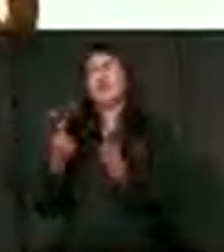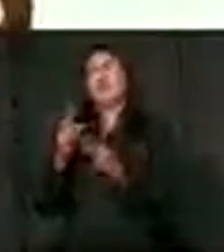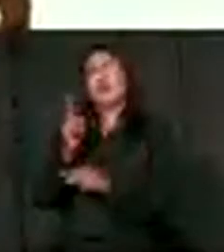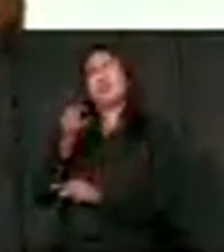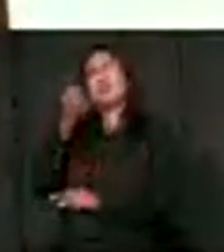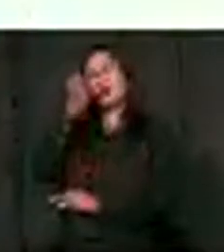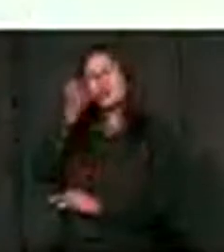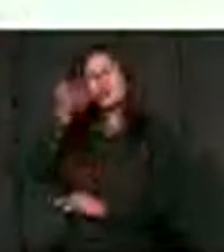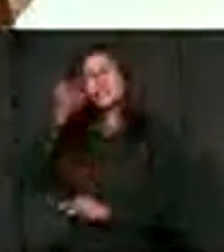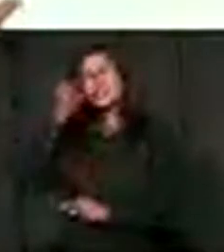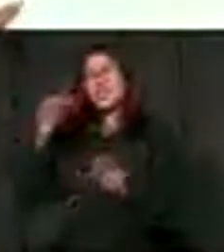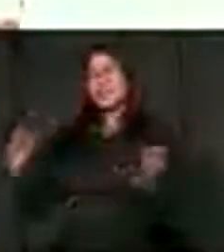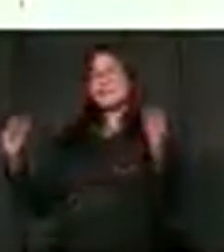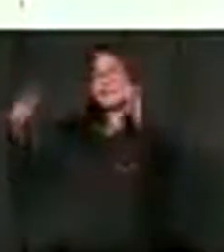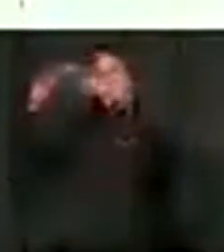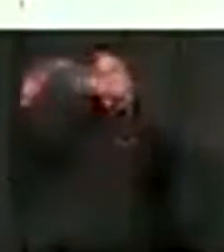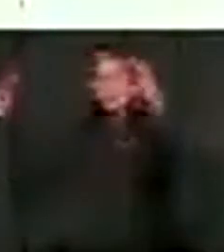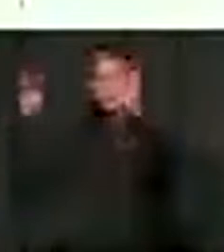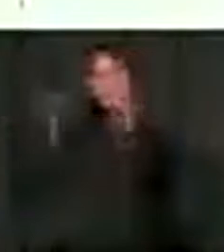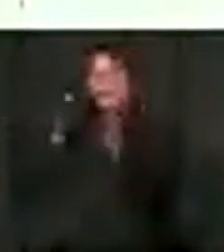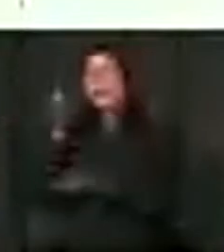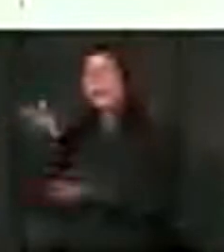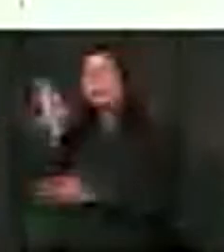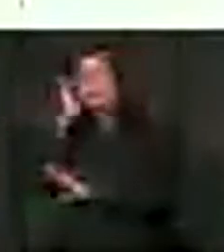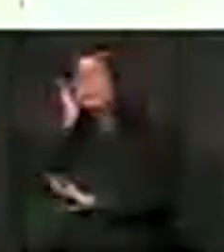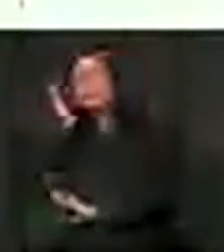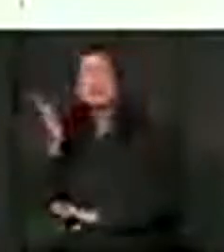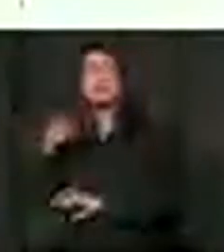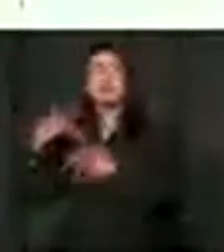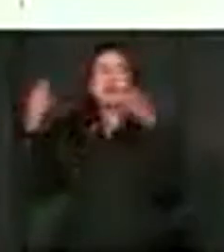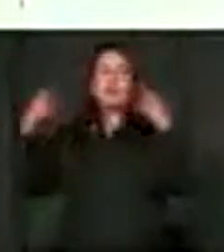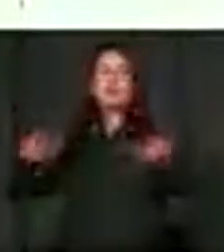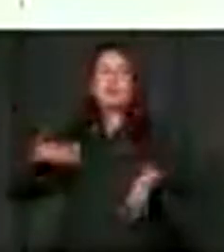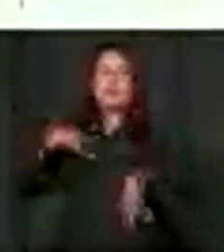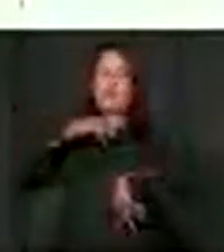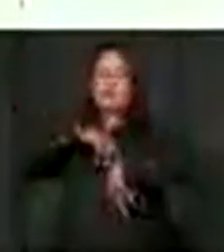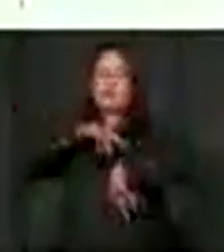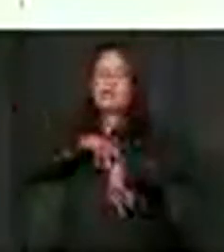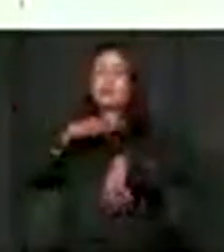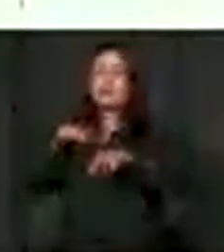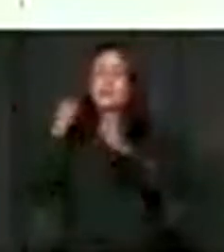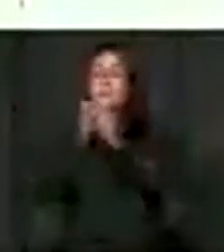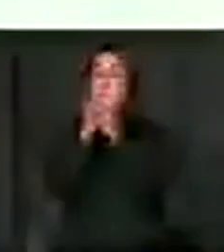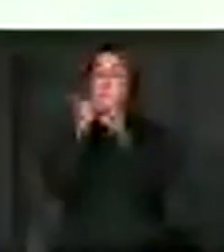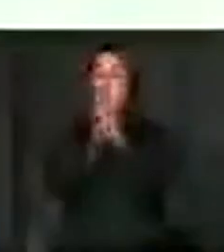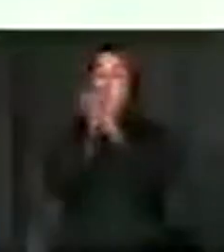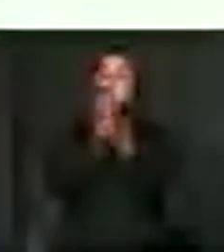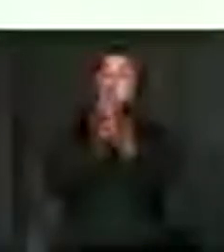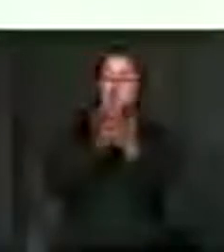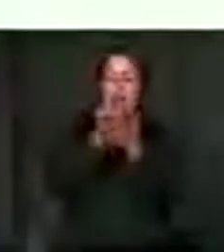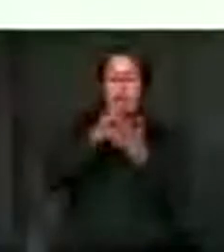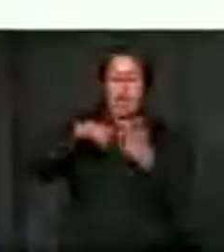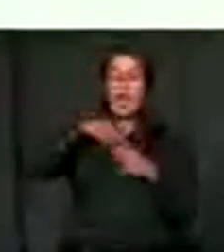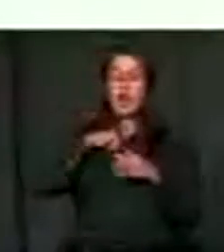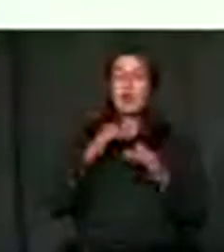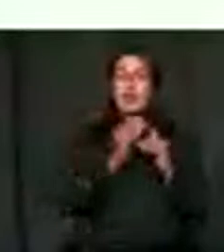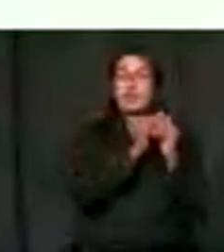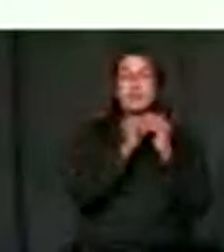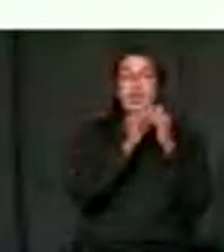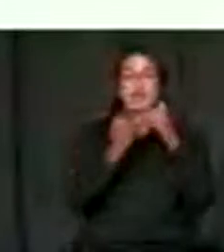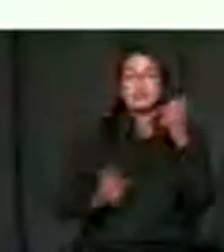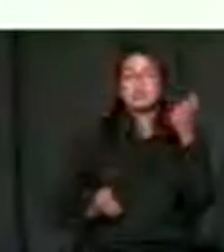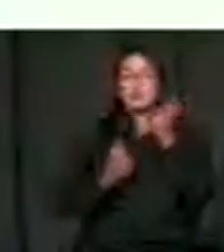under the bridges, it's really a waste of our time. So we should make sure that we strengthen our packages of care and support for